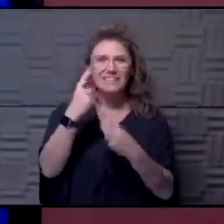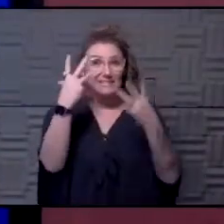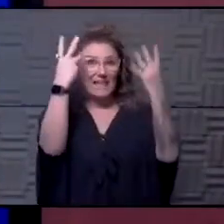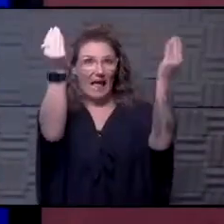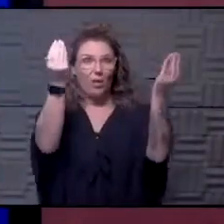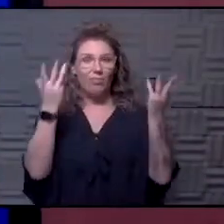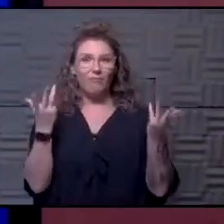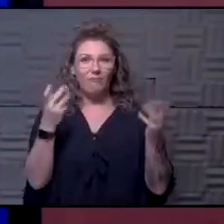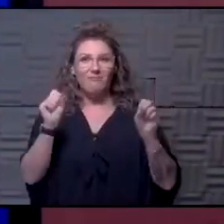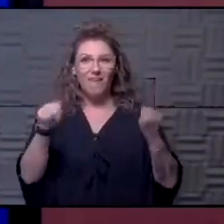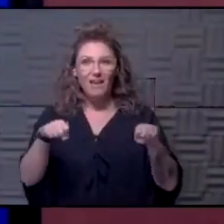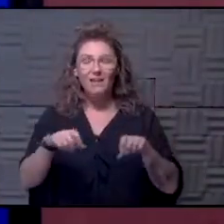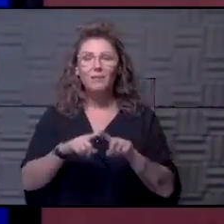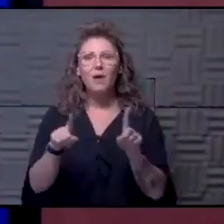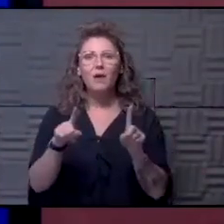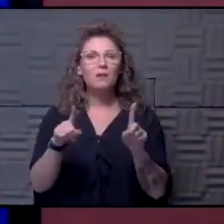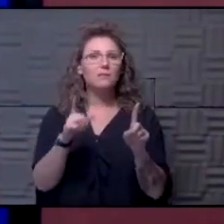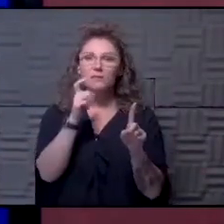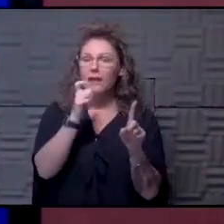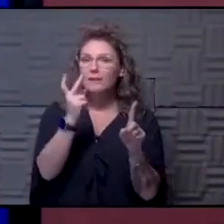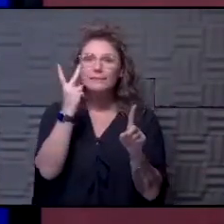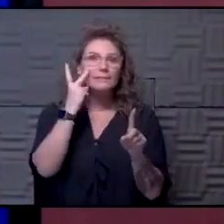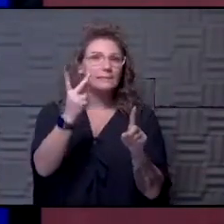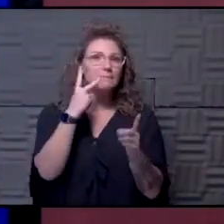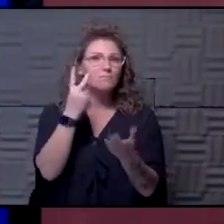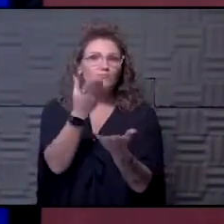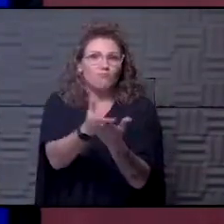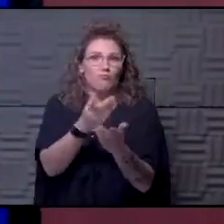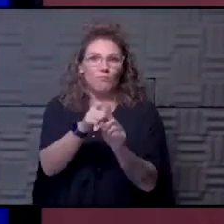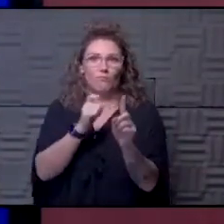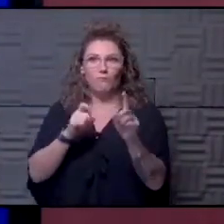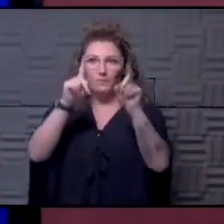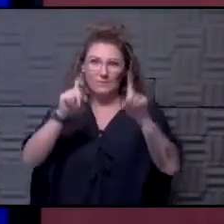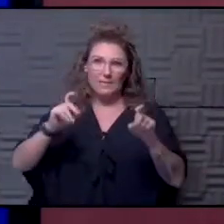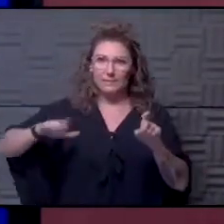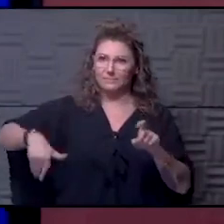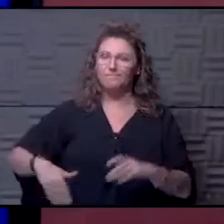And then but but we haven't seen it proven to us by testing.